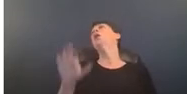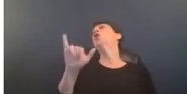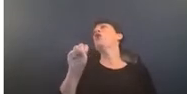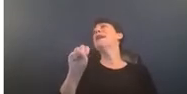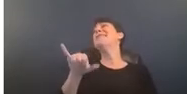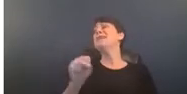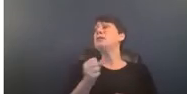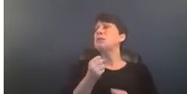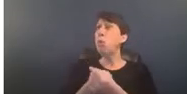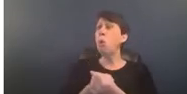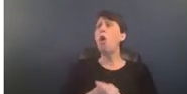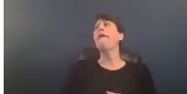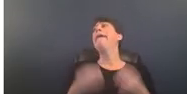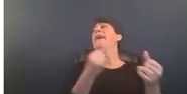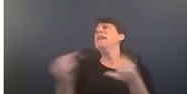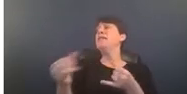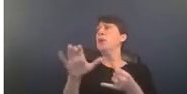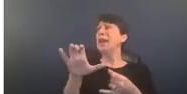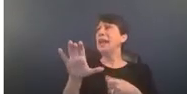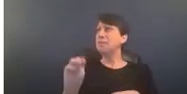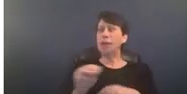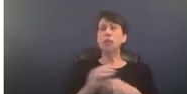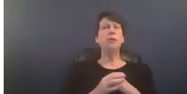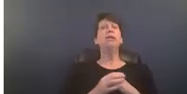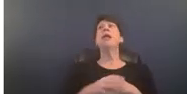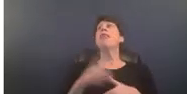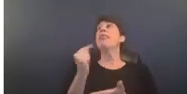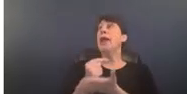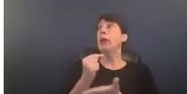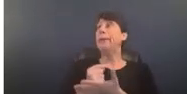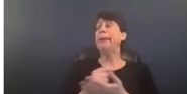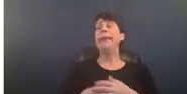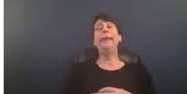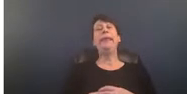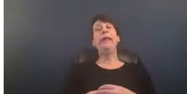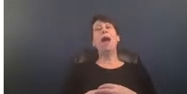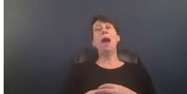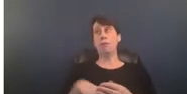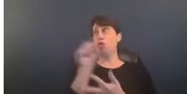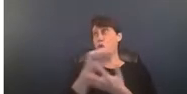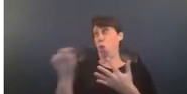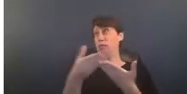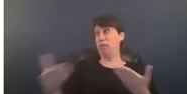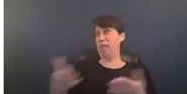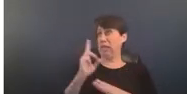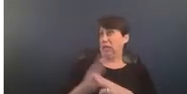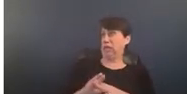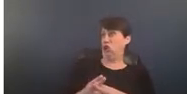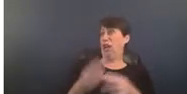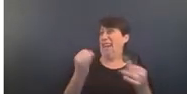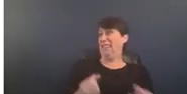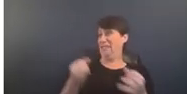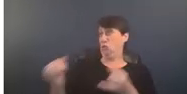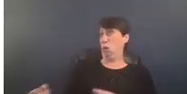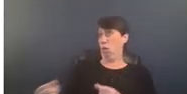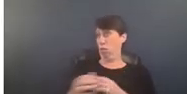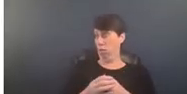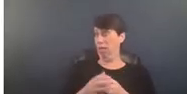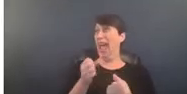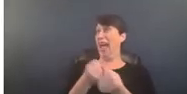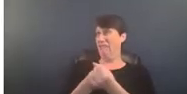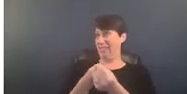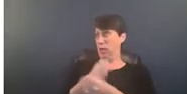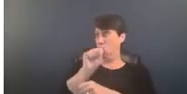um individual case management therapy um those things would be considered individual um advocacy